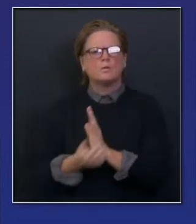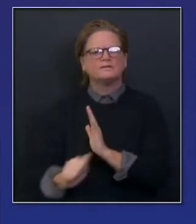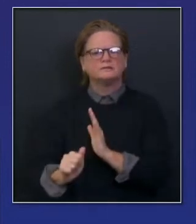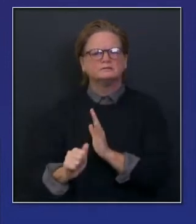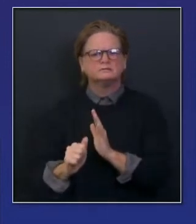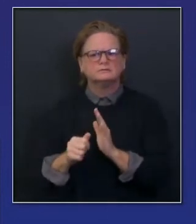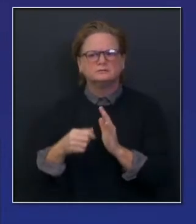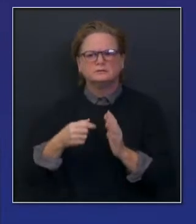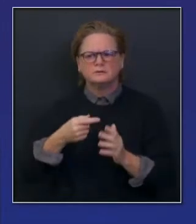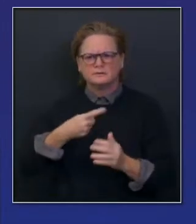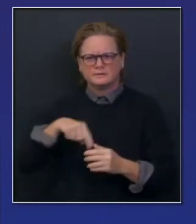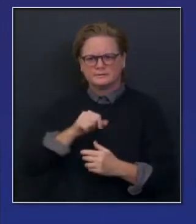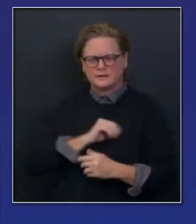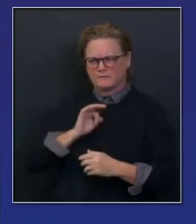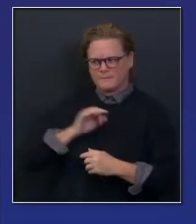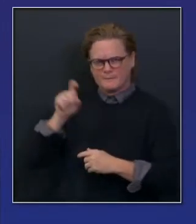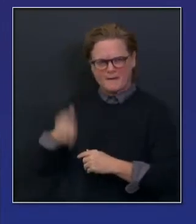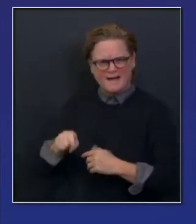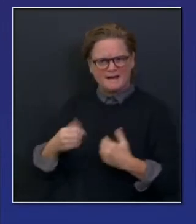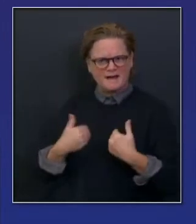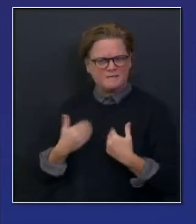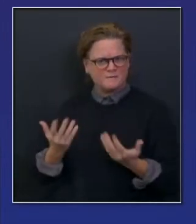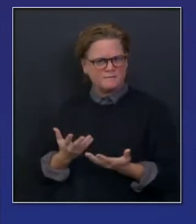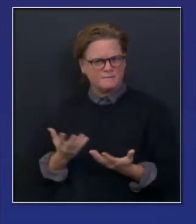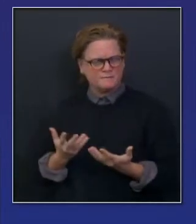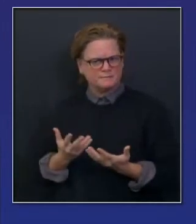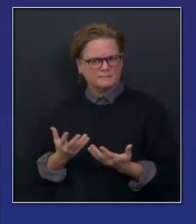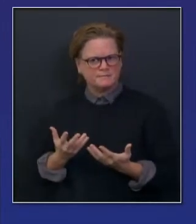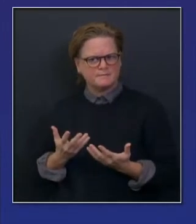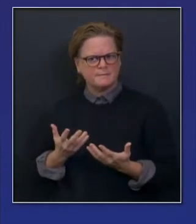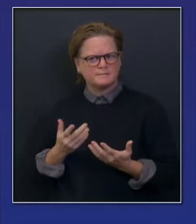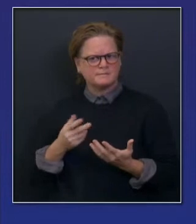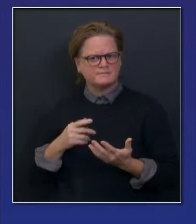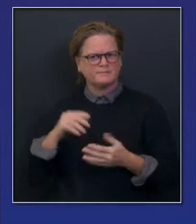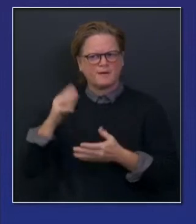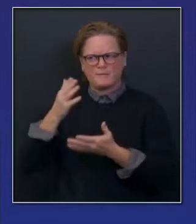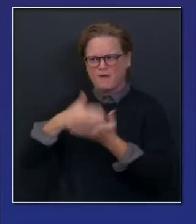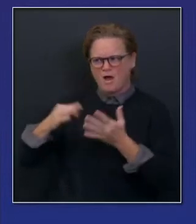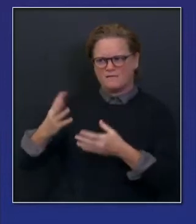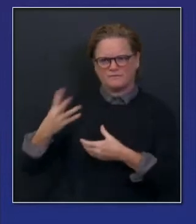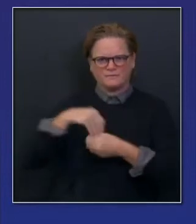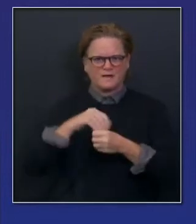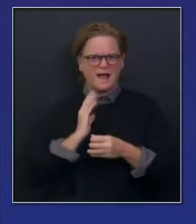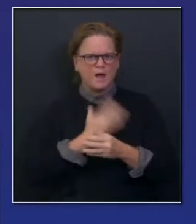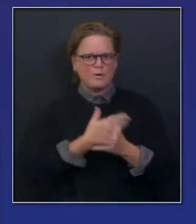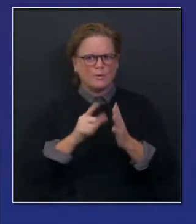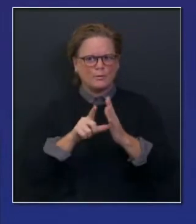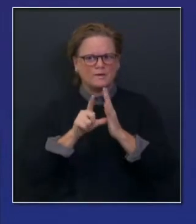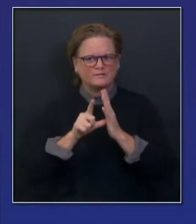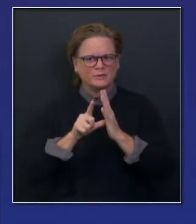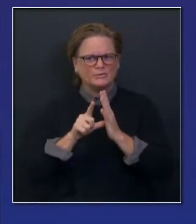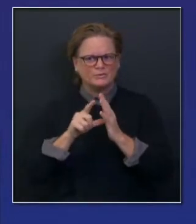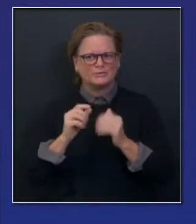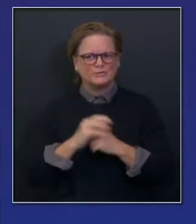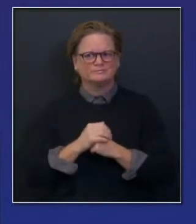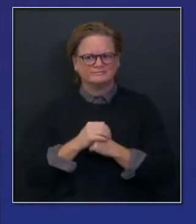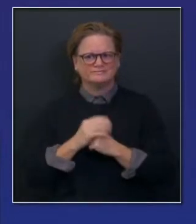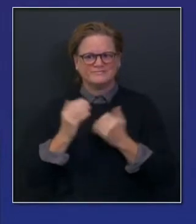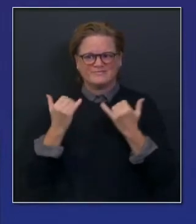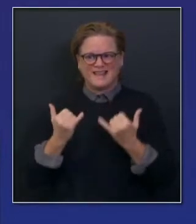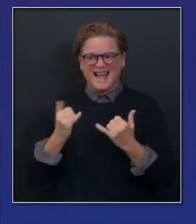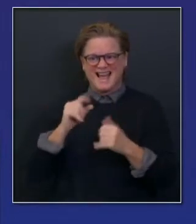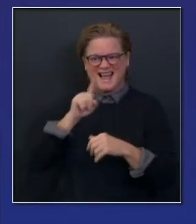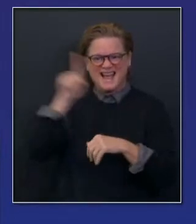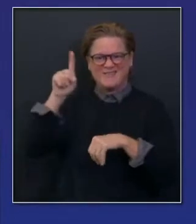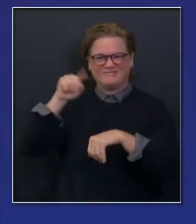also participated on our safety committee. But nonetheless, it led to a series of events that led to 33,000 doses of the